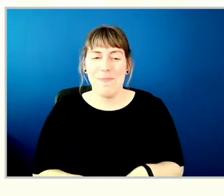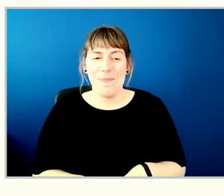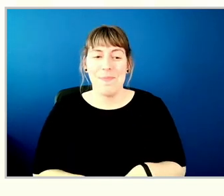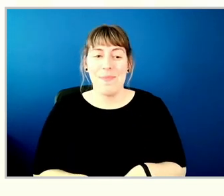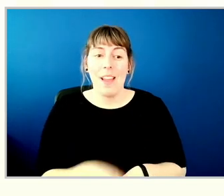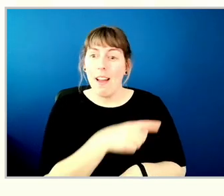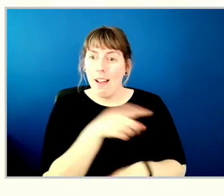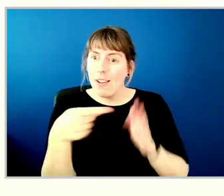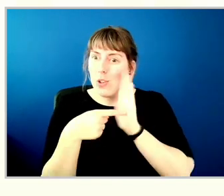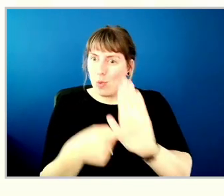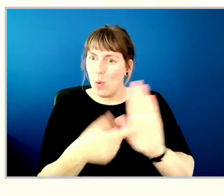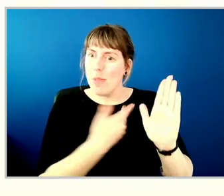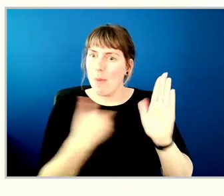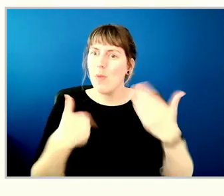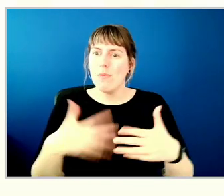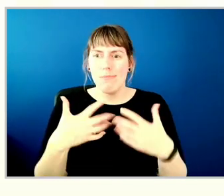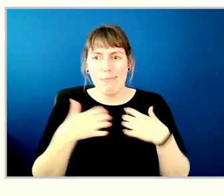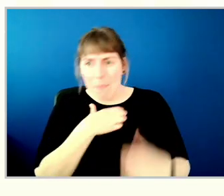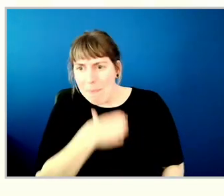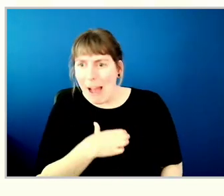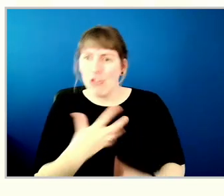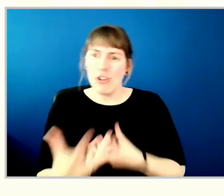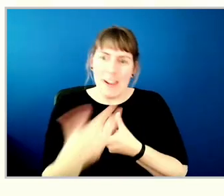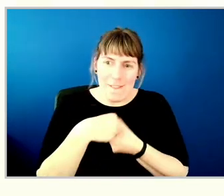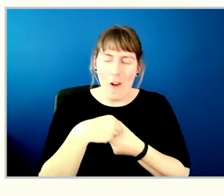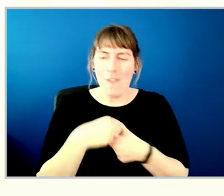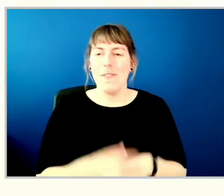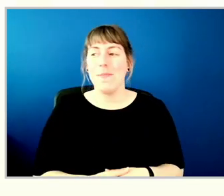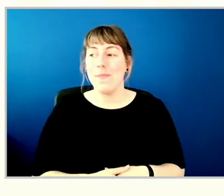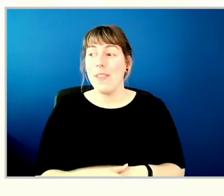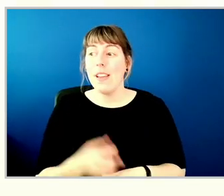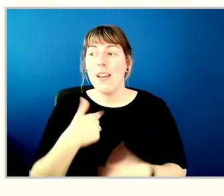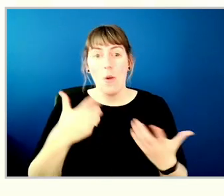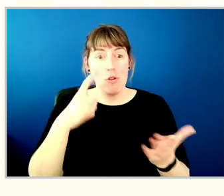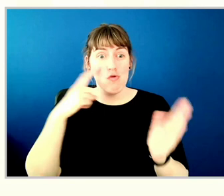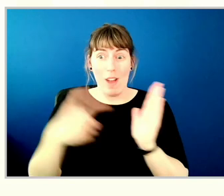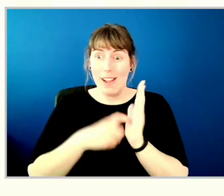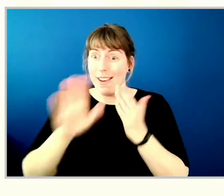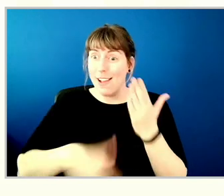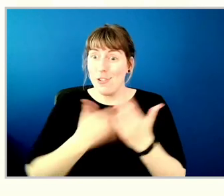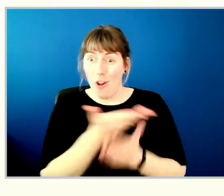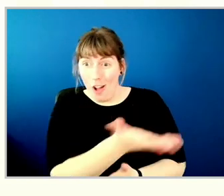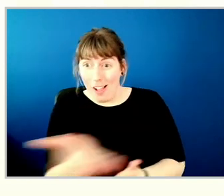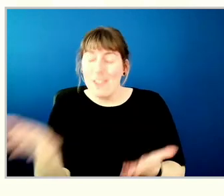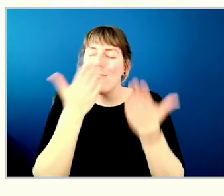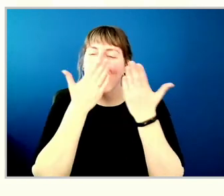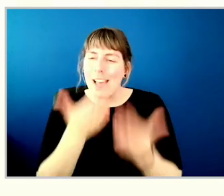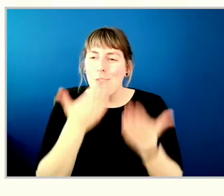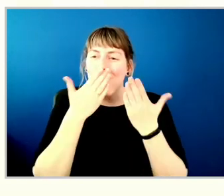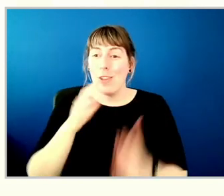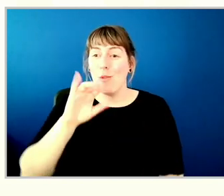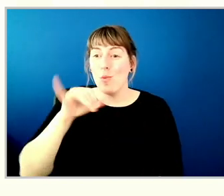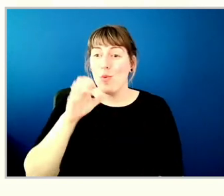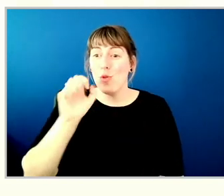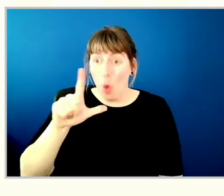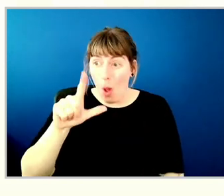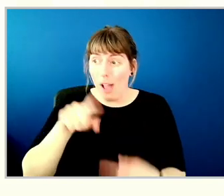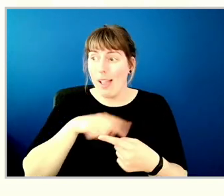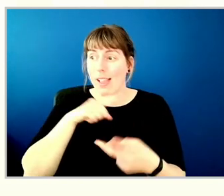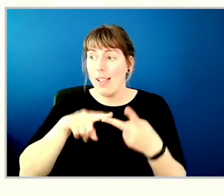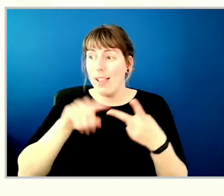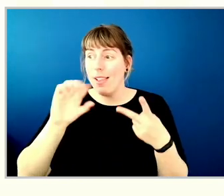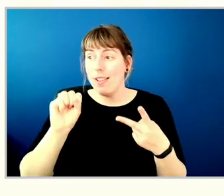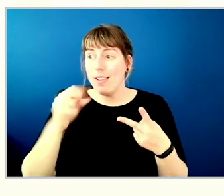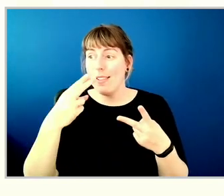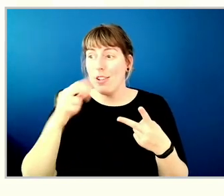and engaged membership. And I would like to recognize each one of you tonight. So thank you again, Joel, Shahaji